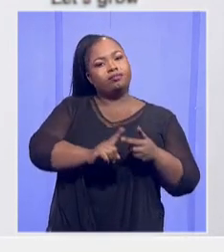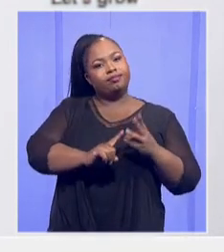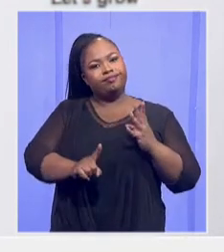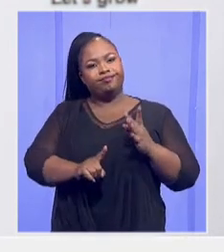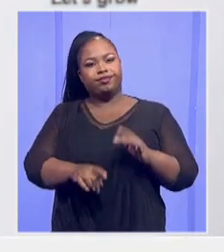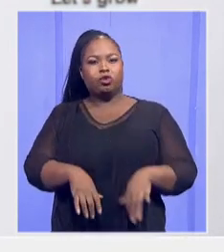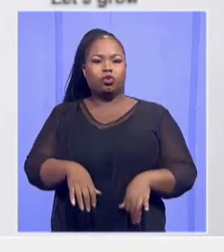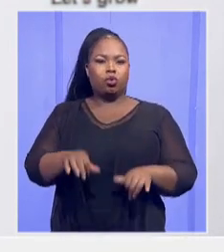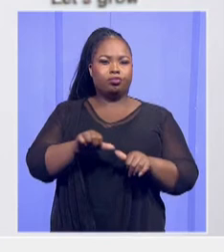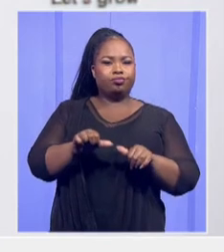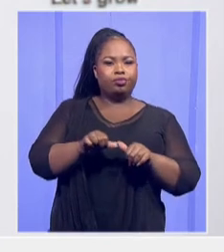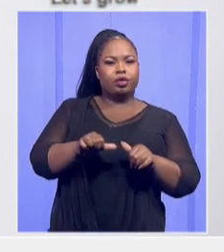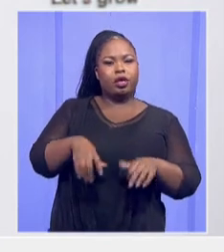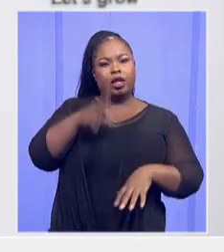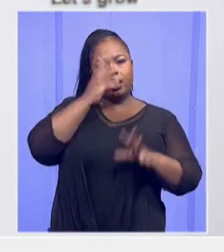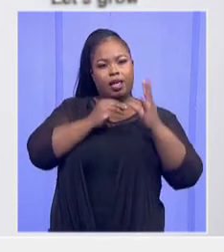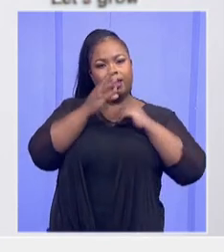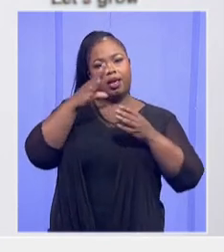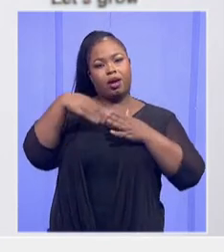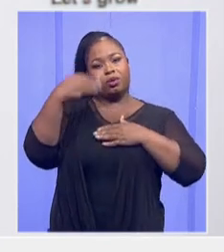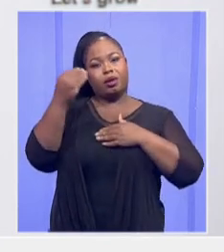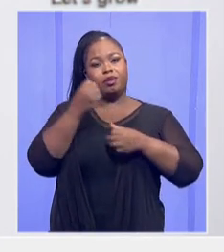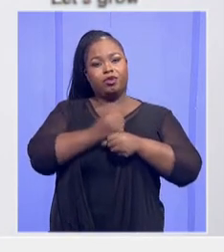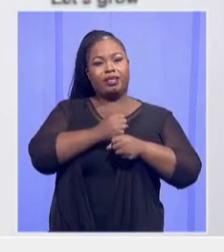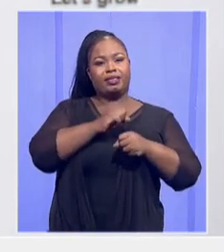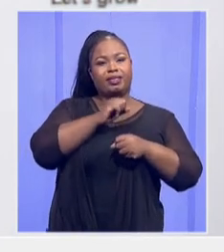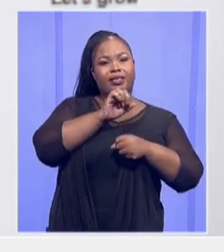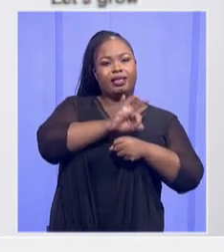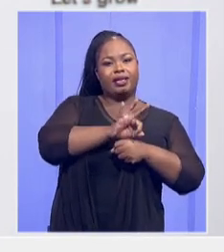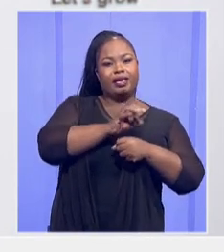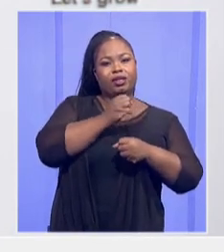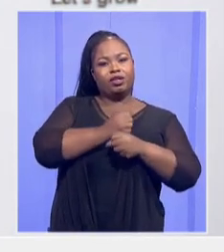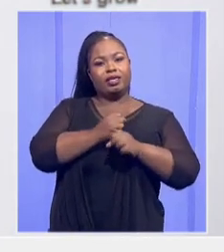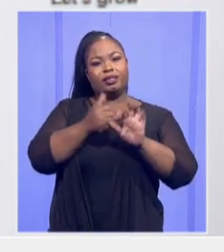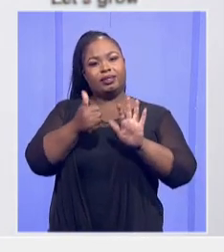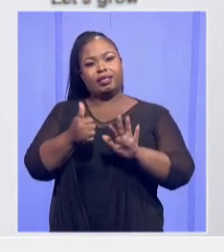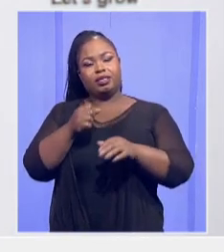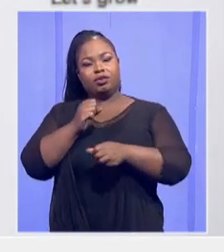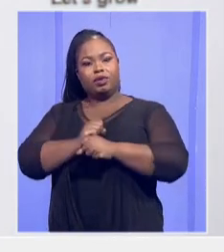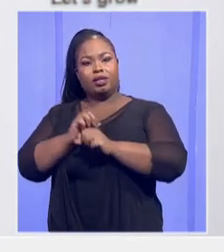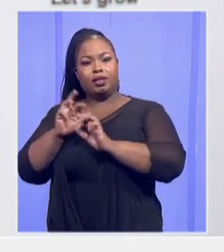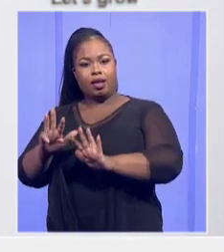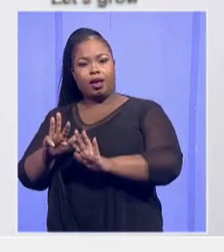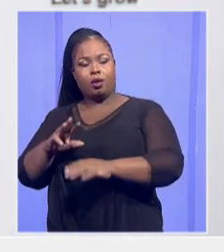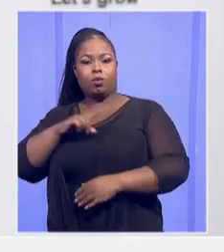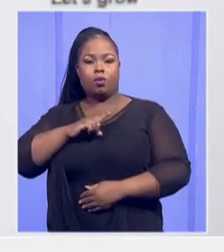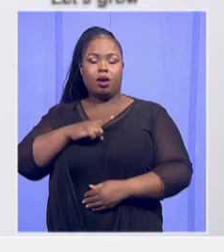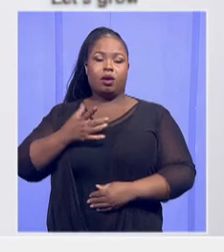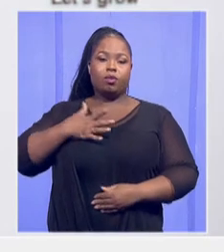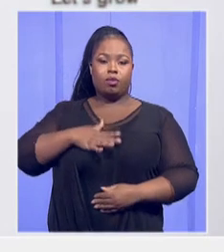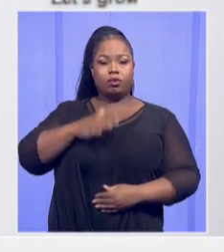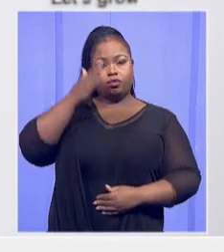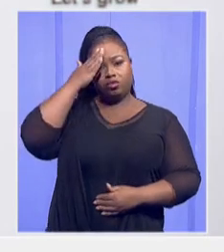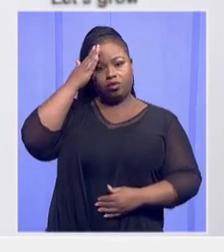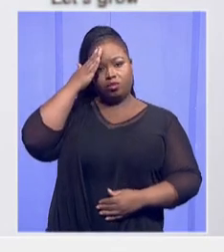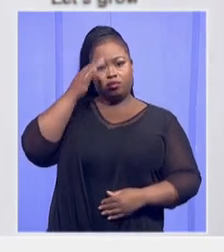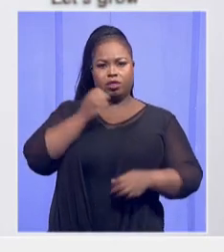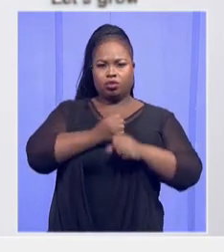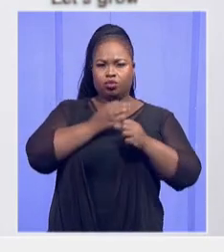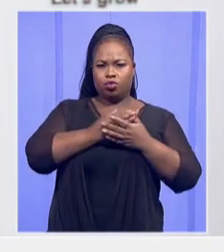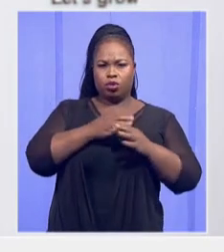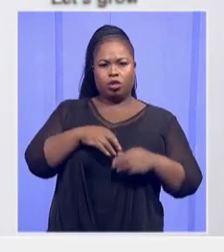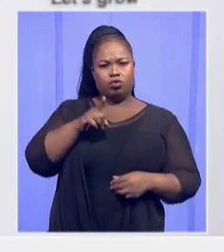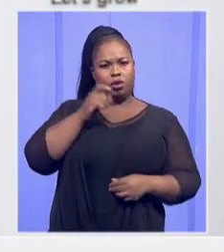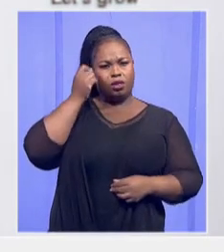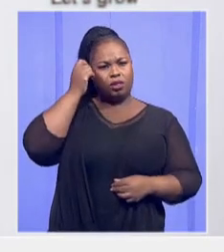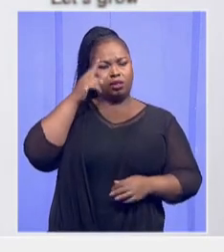outcomes in grade 3, 6, and 9. Linked to a structured understanding of the teaching and learning context in South Africa. But